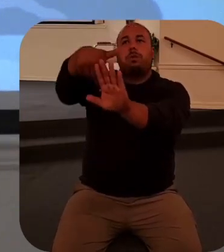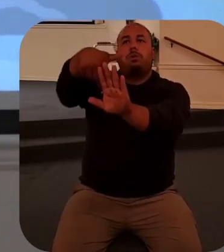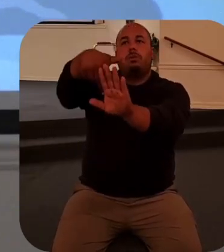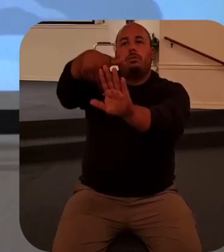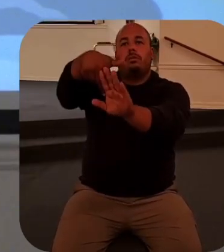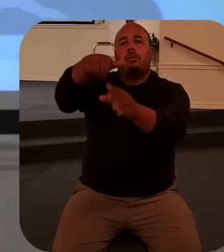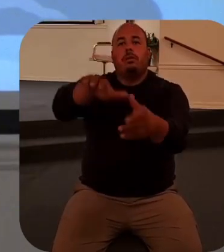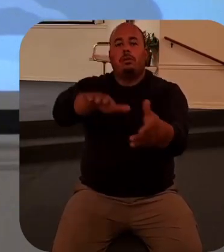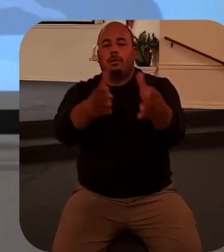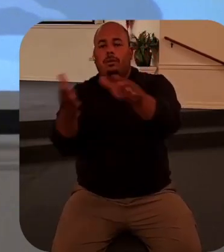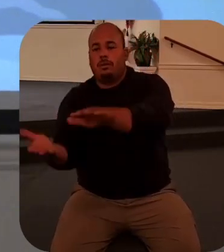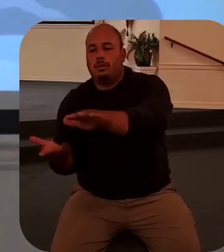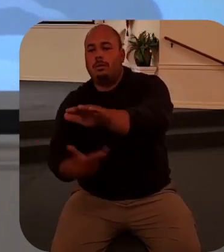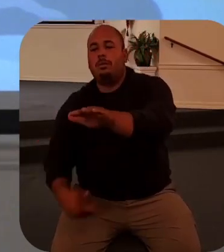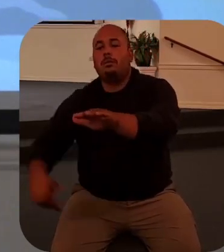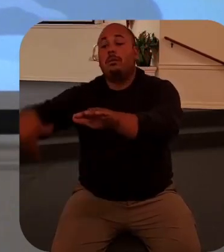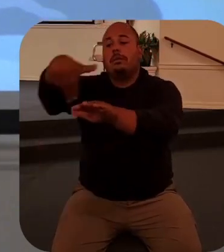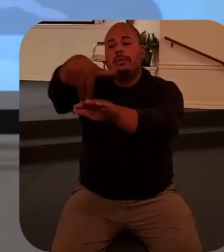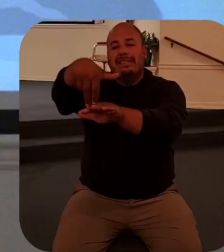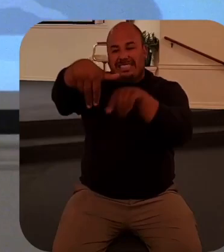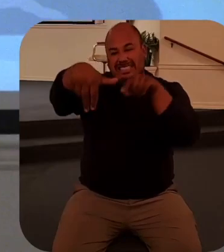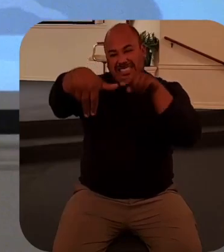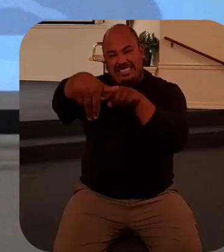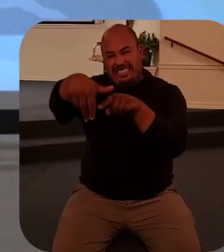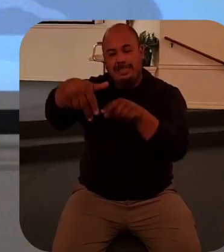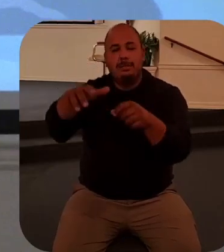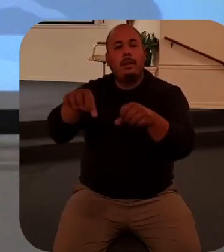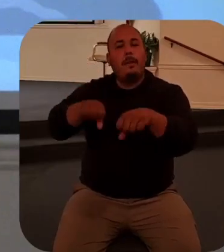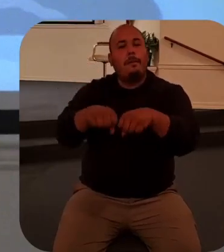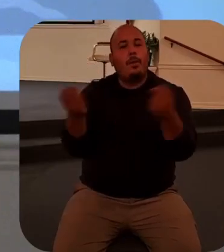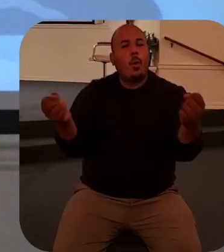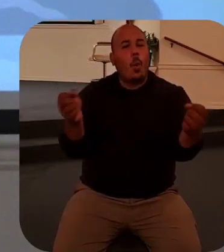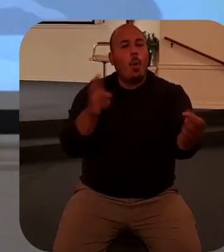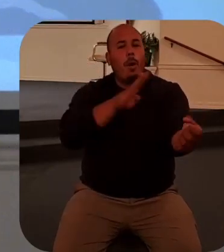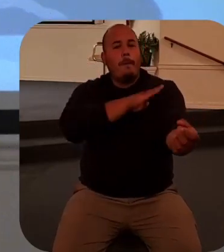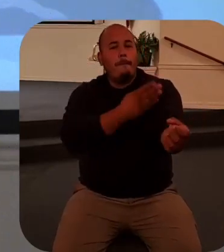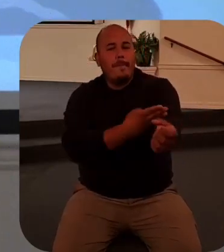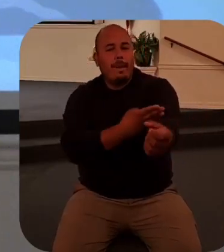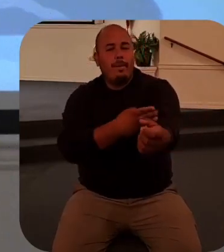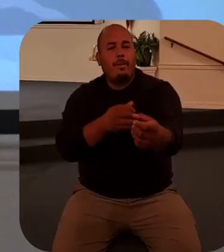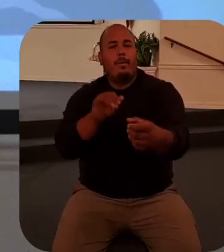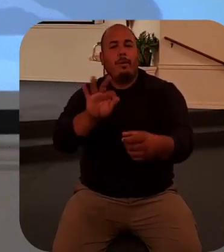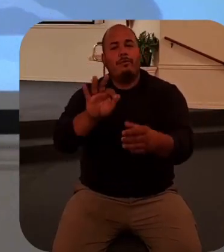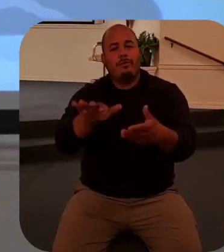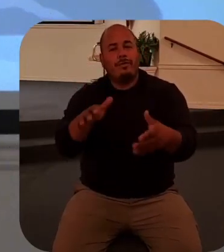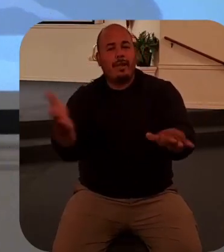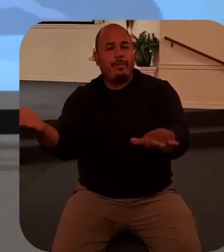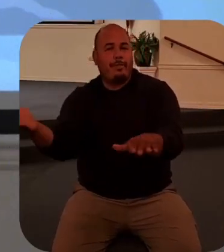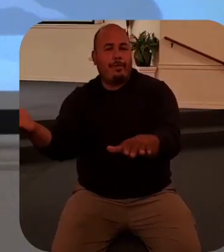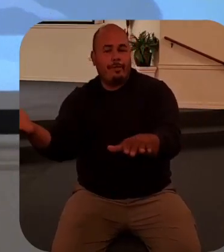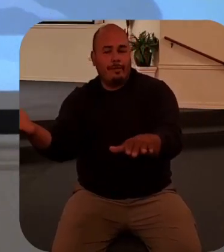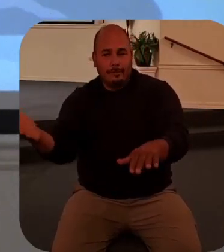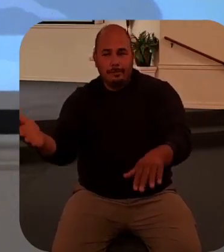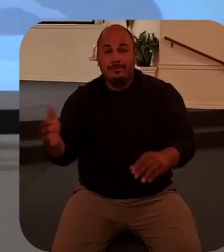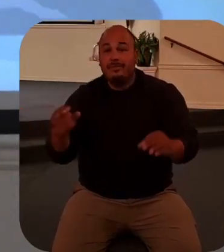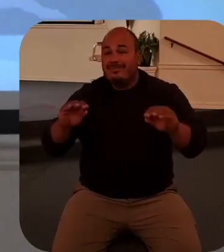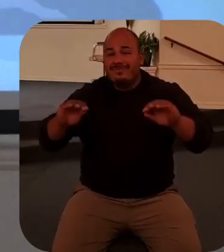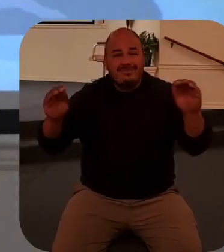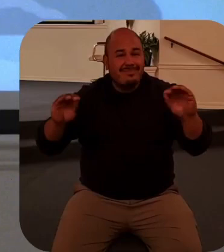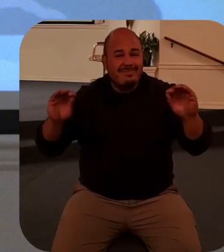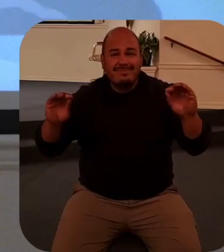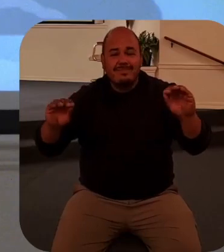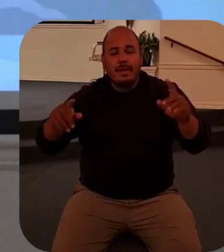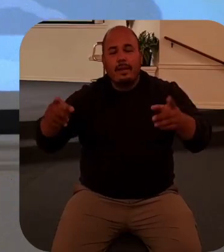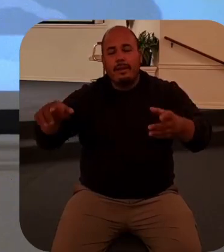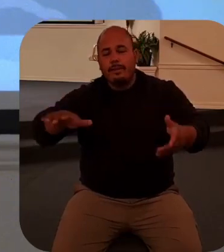then broke the power of death you set him free you brought him out of the grave alive never to die again no more can death control him